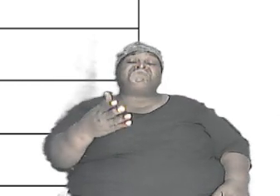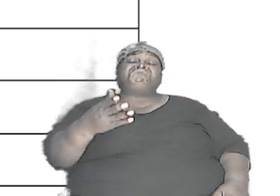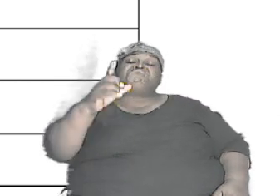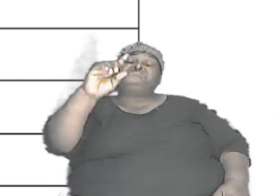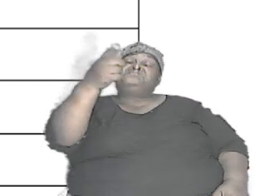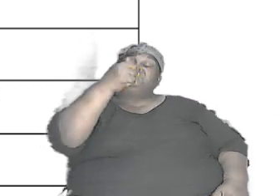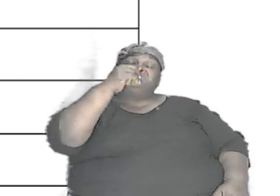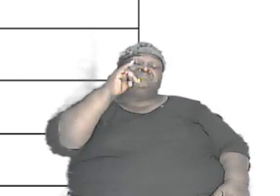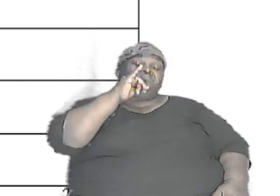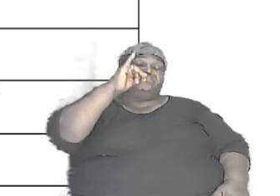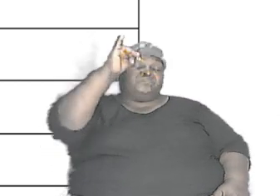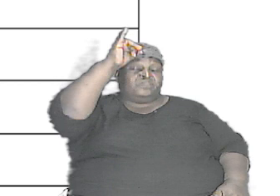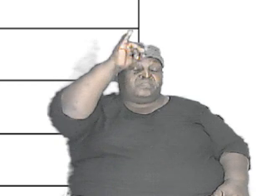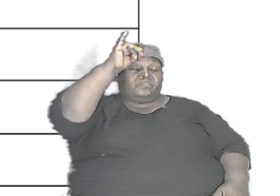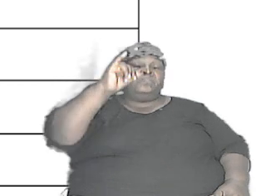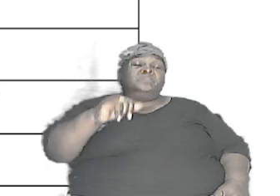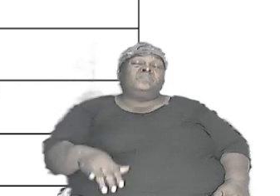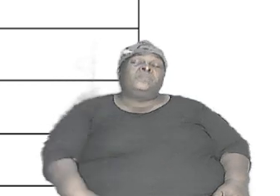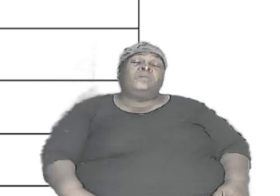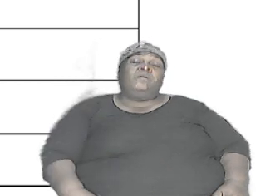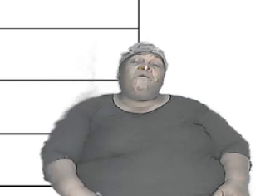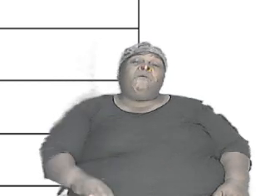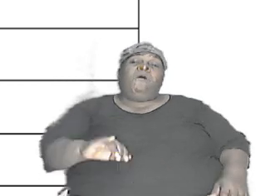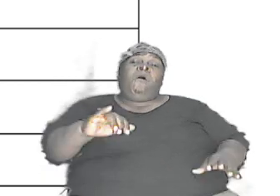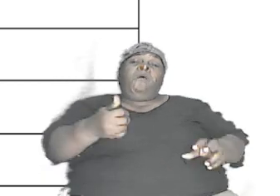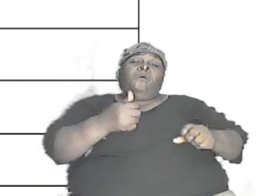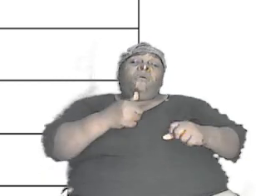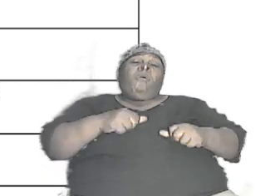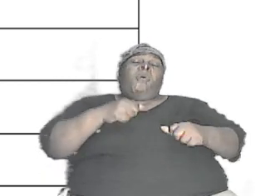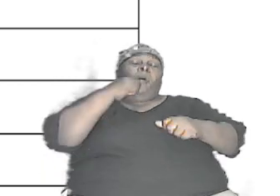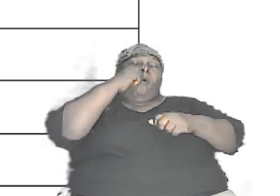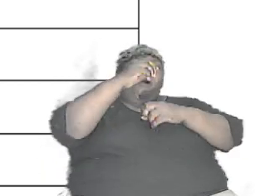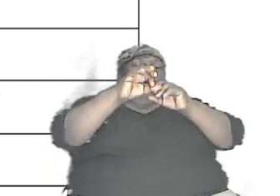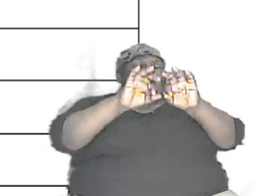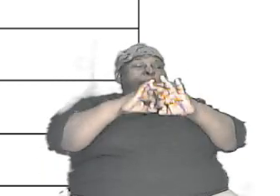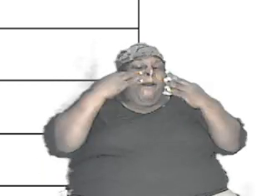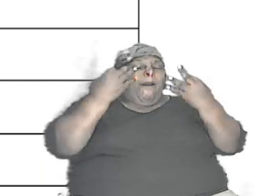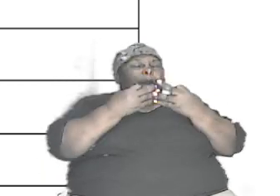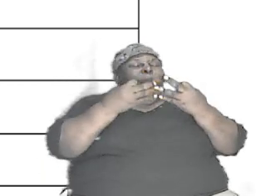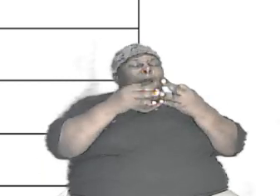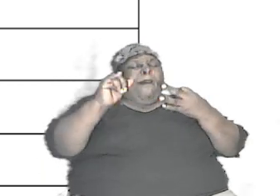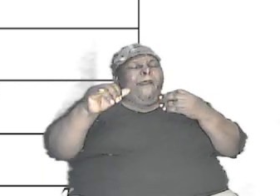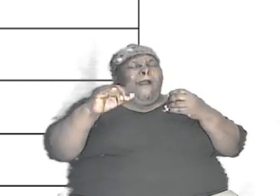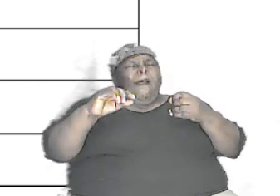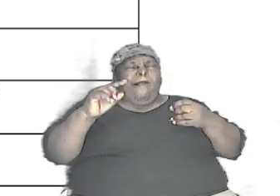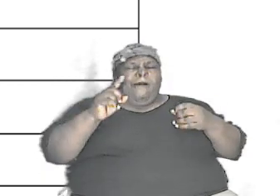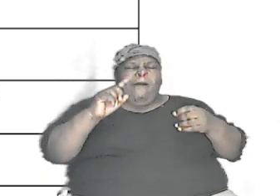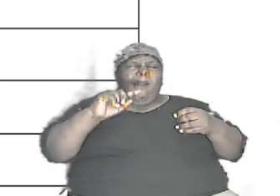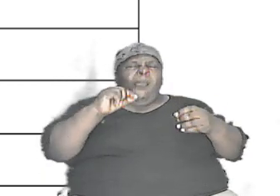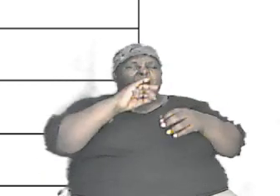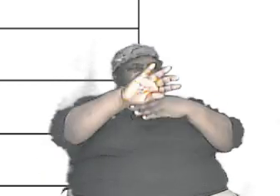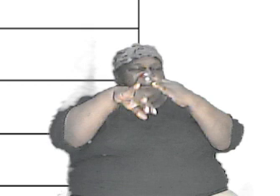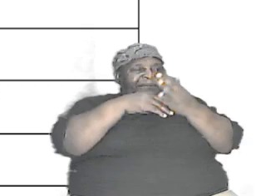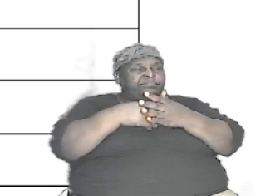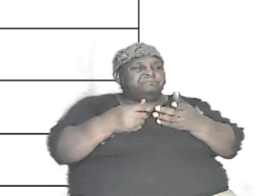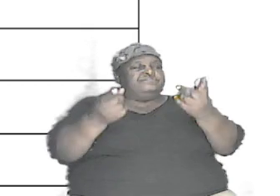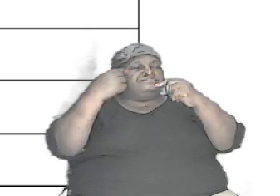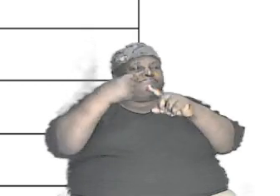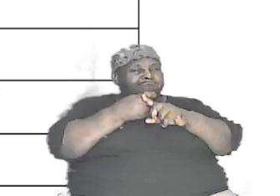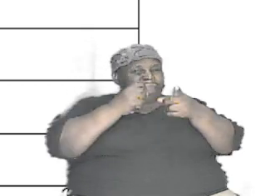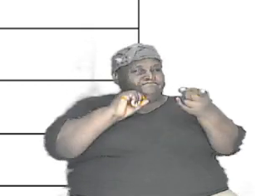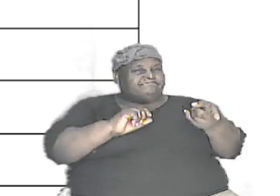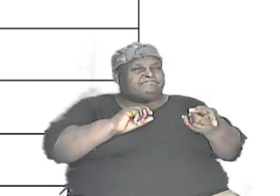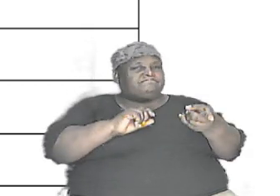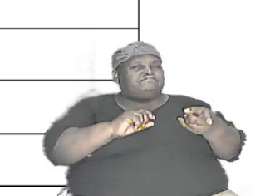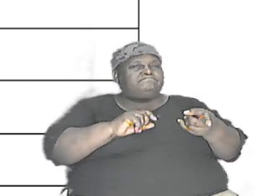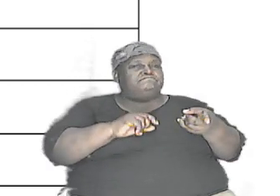parents they are our ancestors that is where we all came from that is where we all